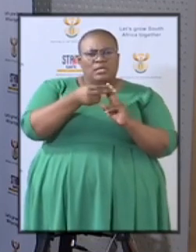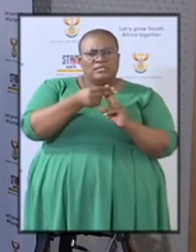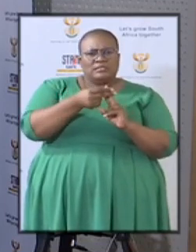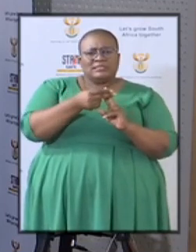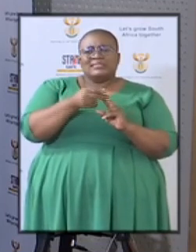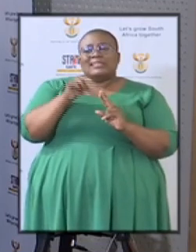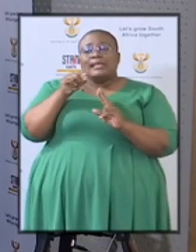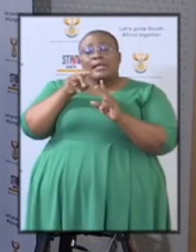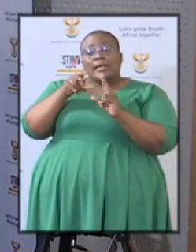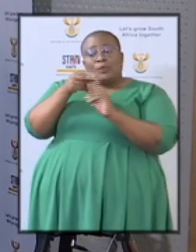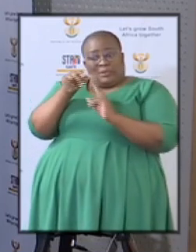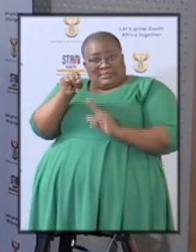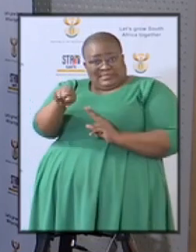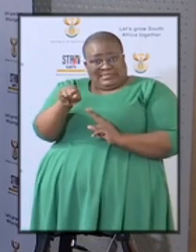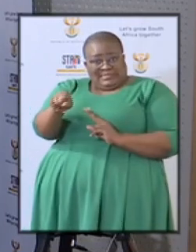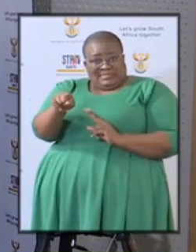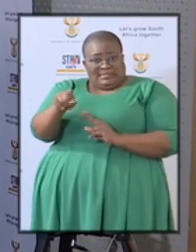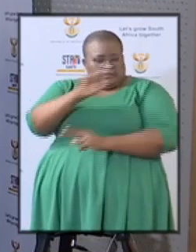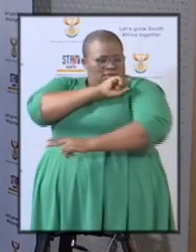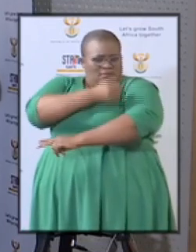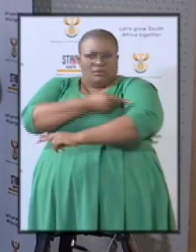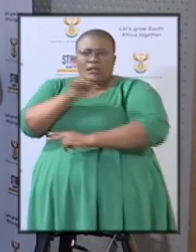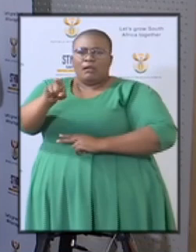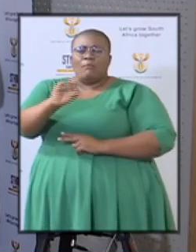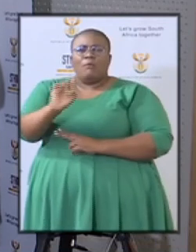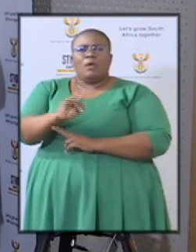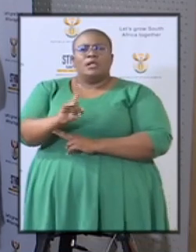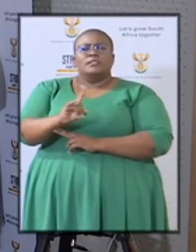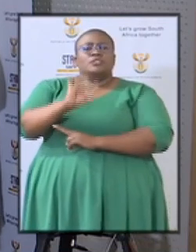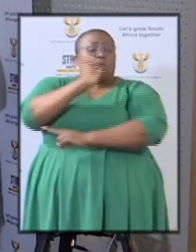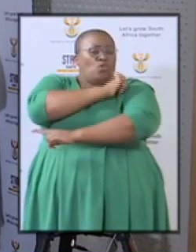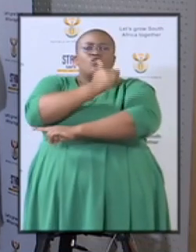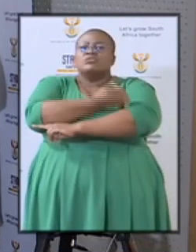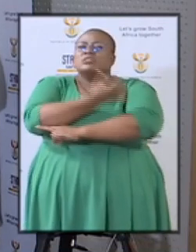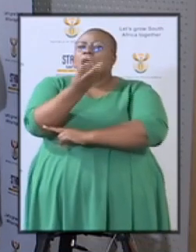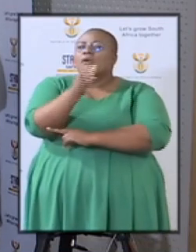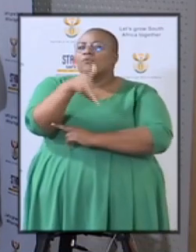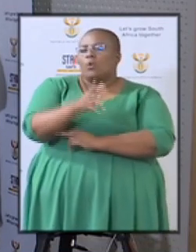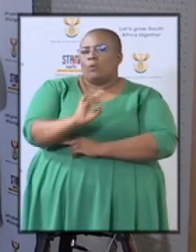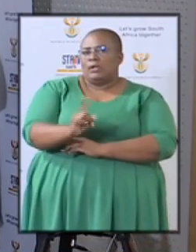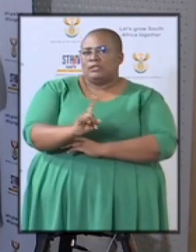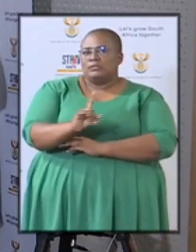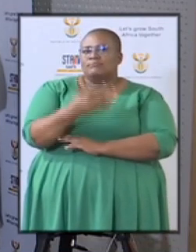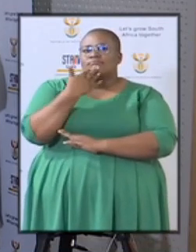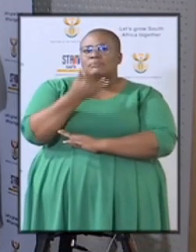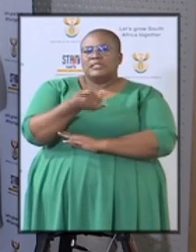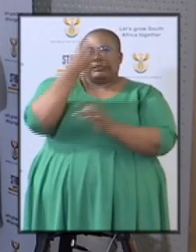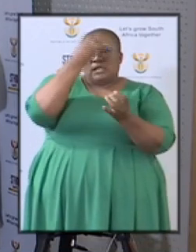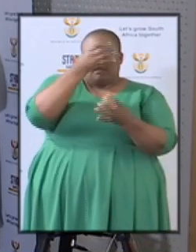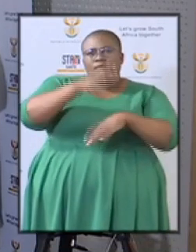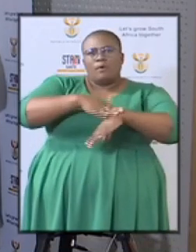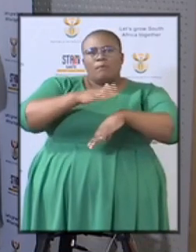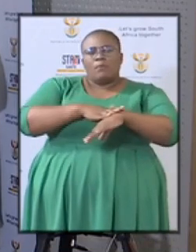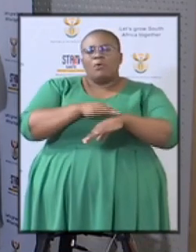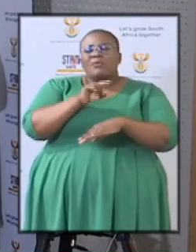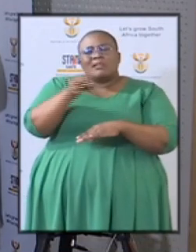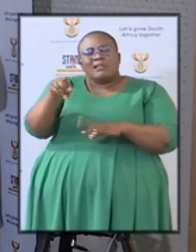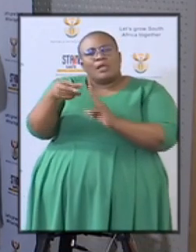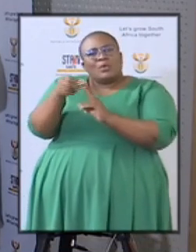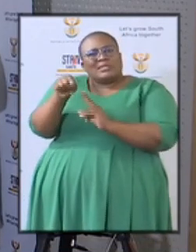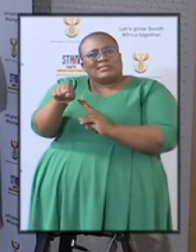What kind of authorization will they have? Please provide details on how this unit will work,